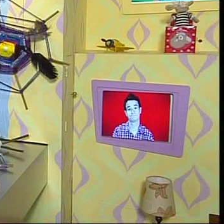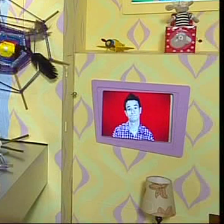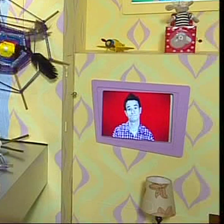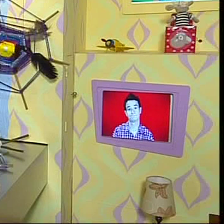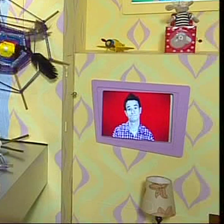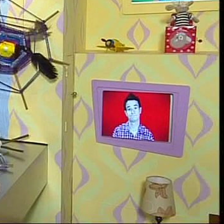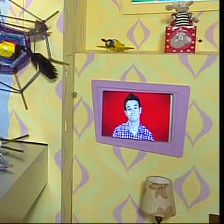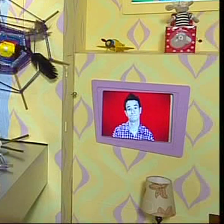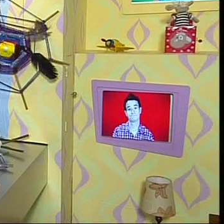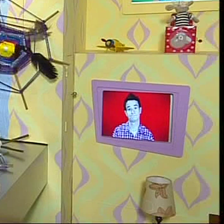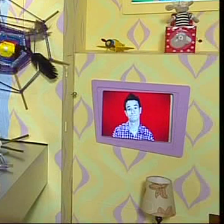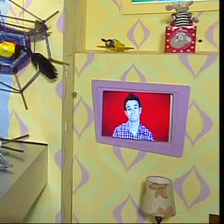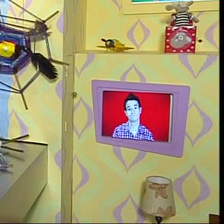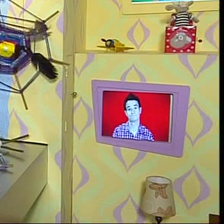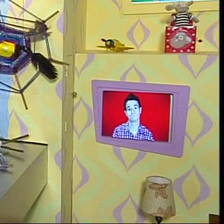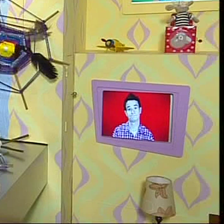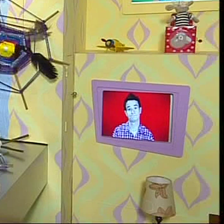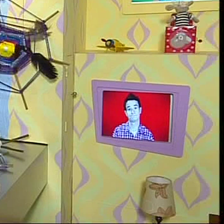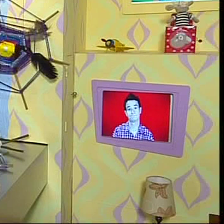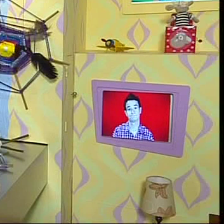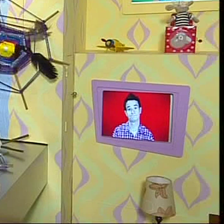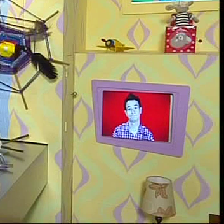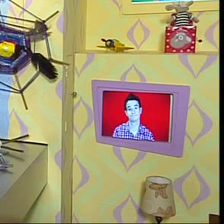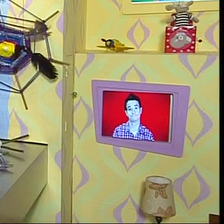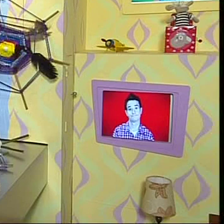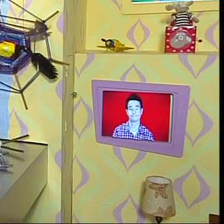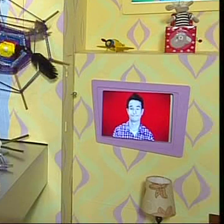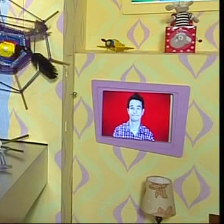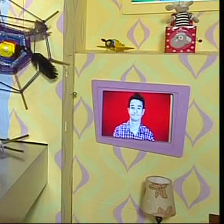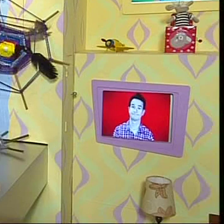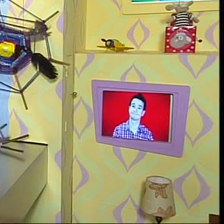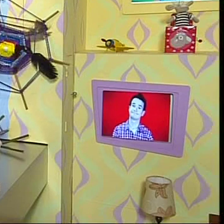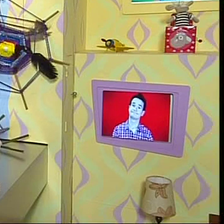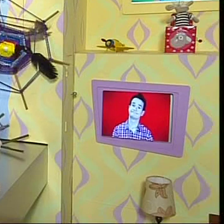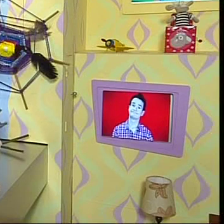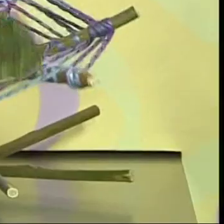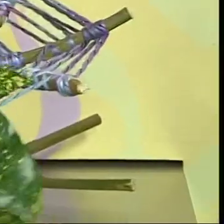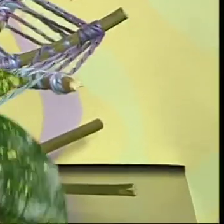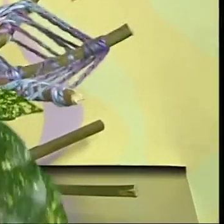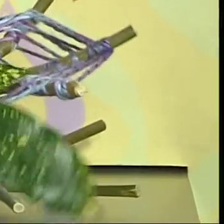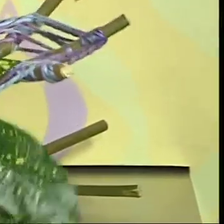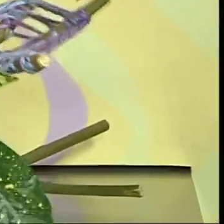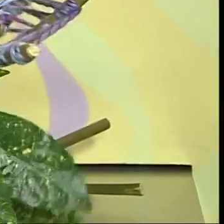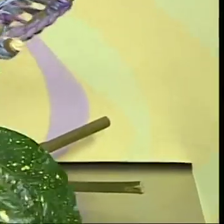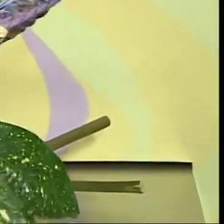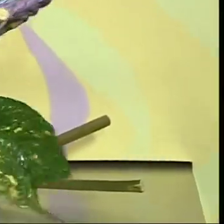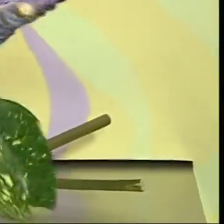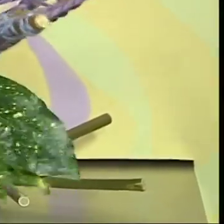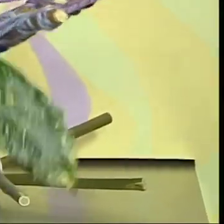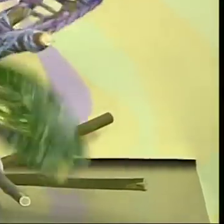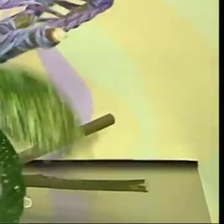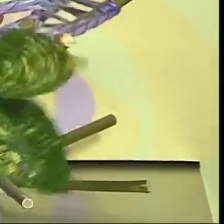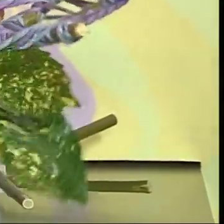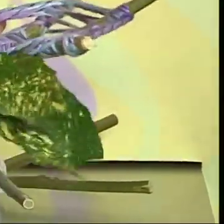to help you because there's lots of things you could find. These leaves which I'll add to my spider's web here